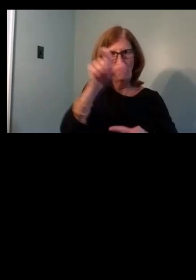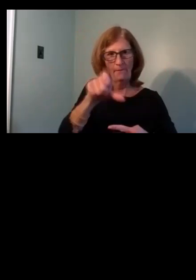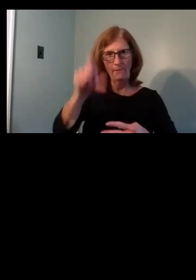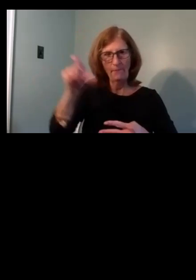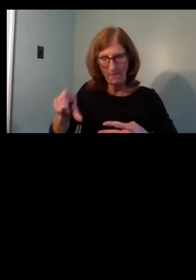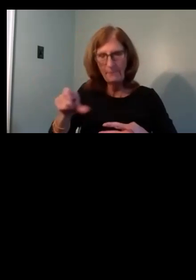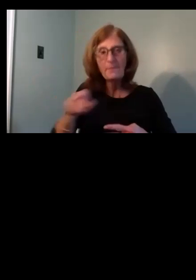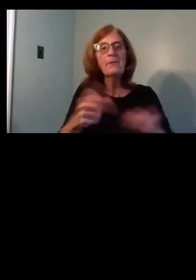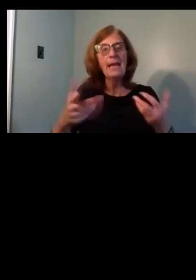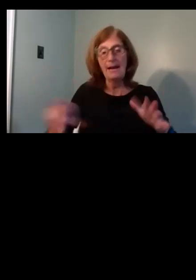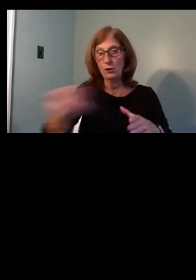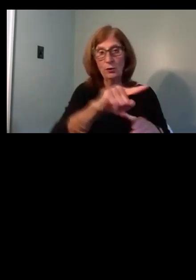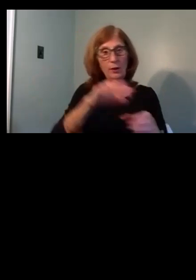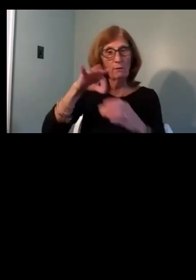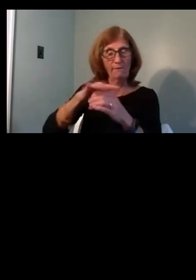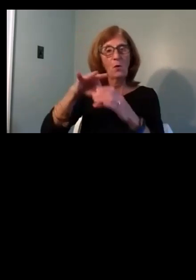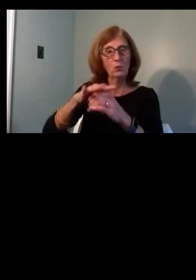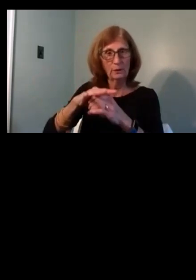to city council.